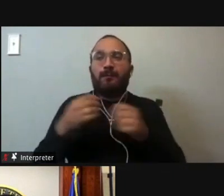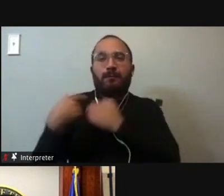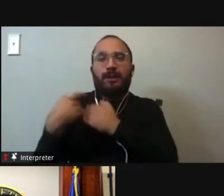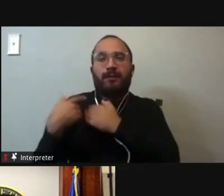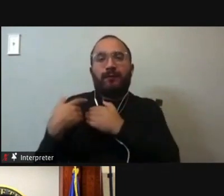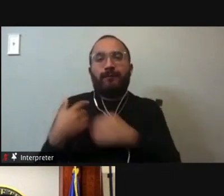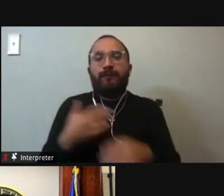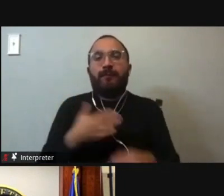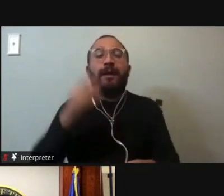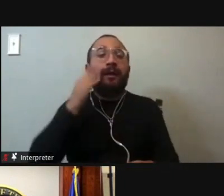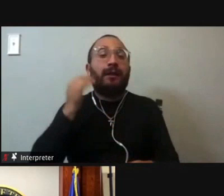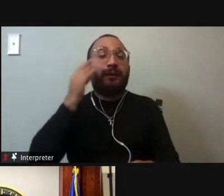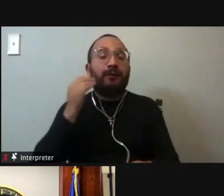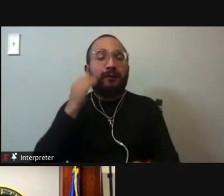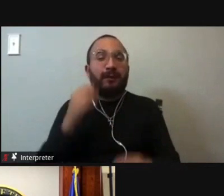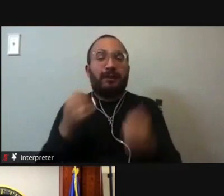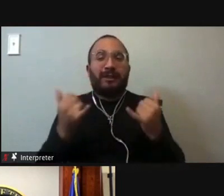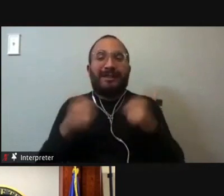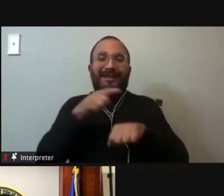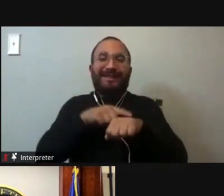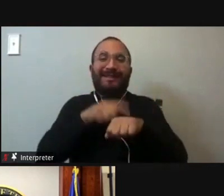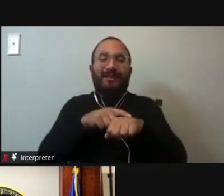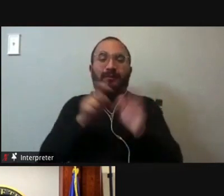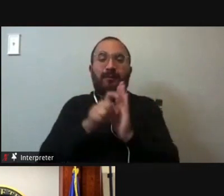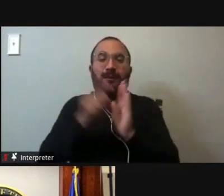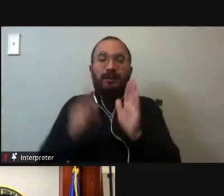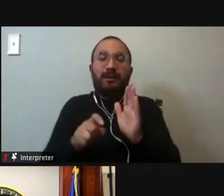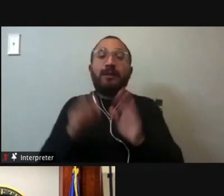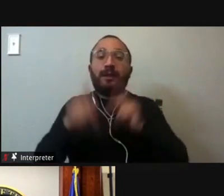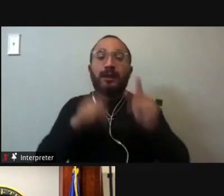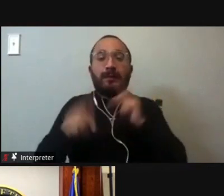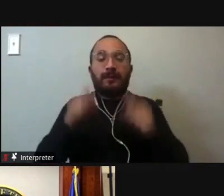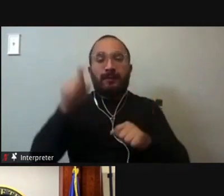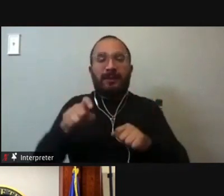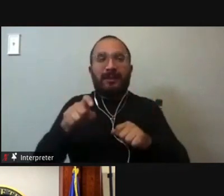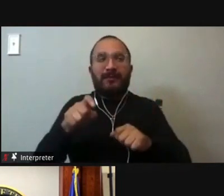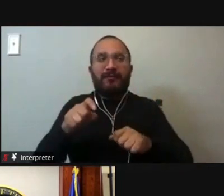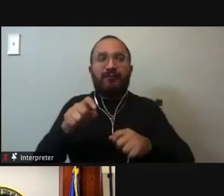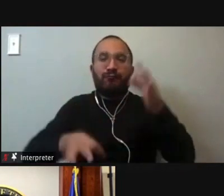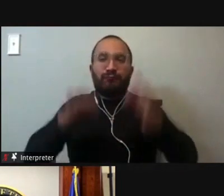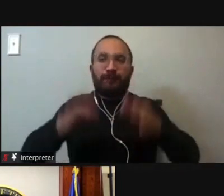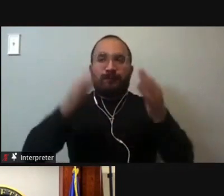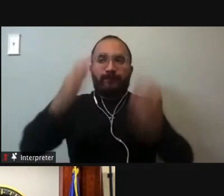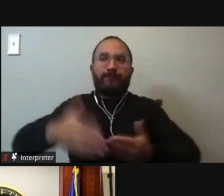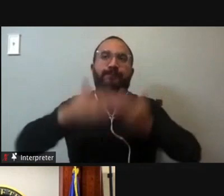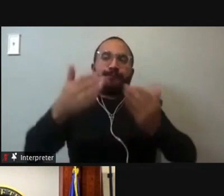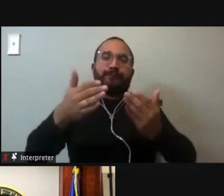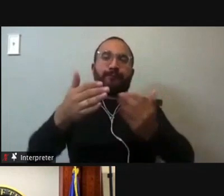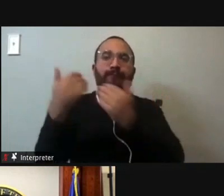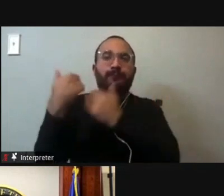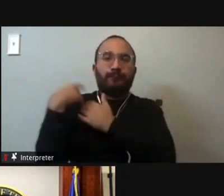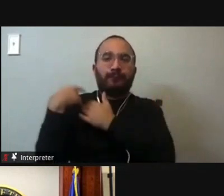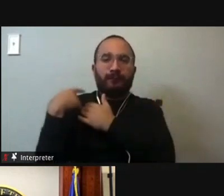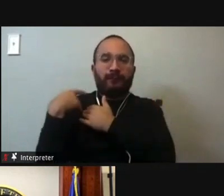in these uncertain times Texans deserve and experience justice to serve as chief justice. As the